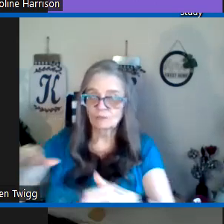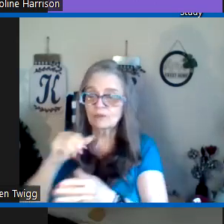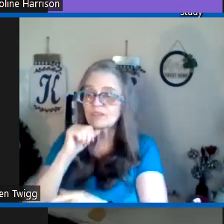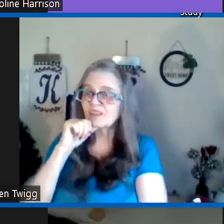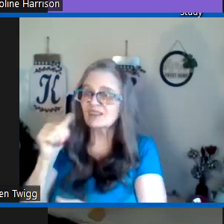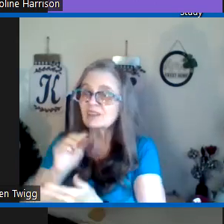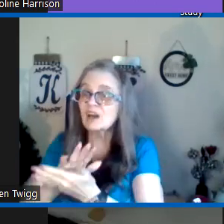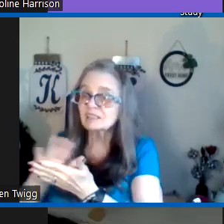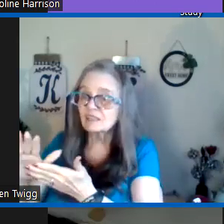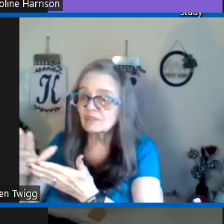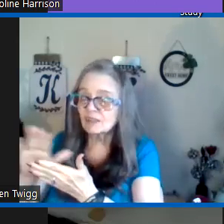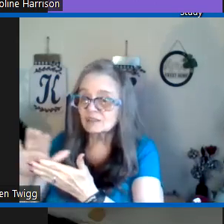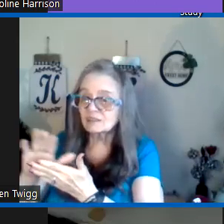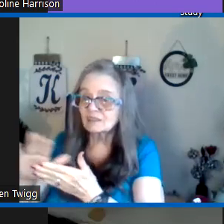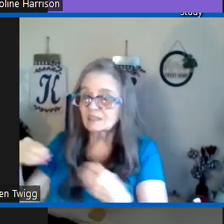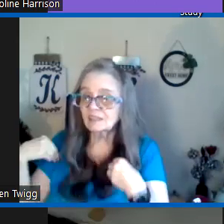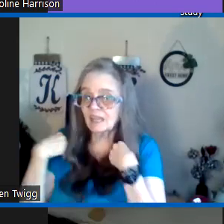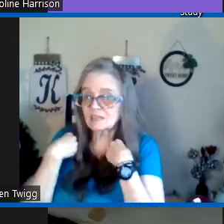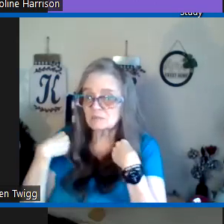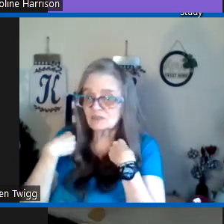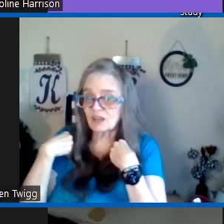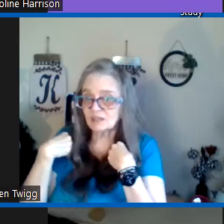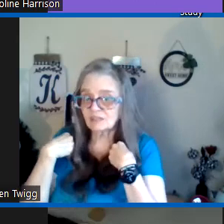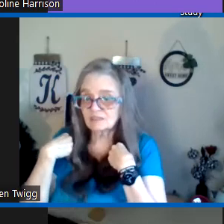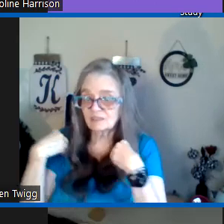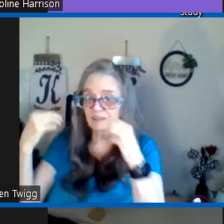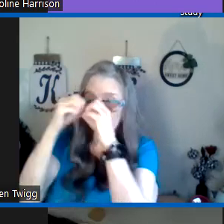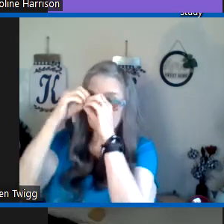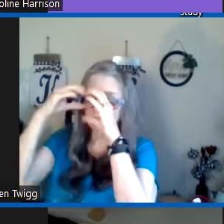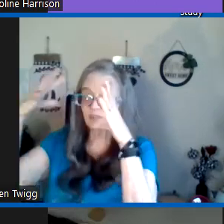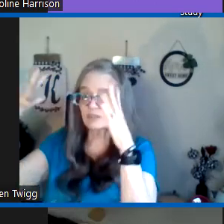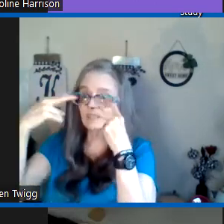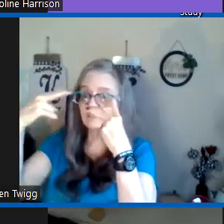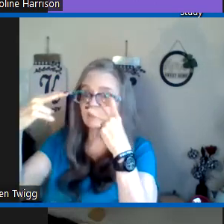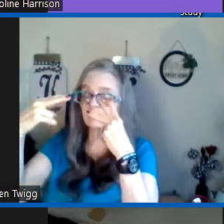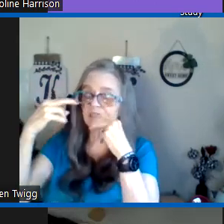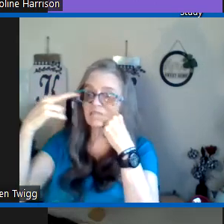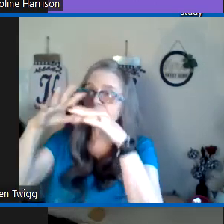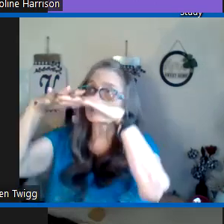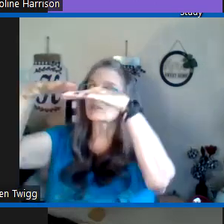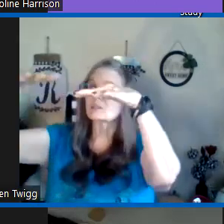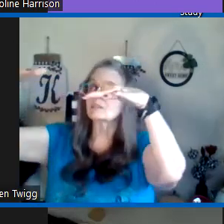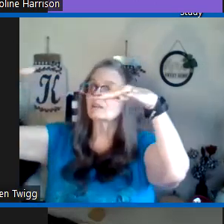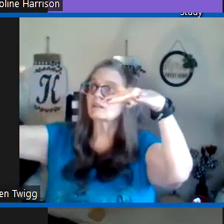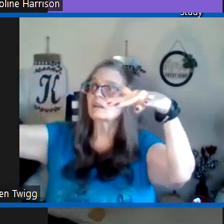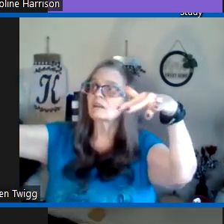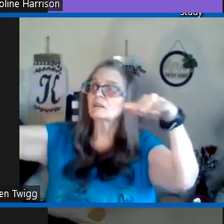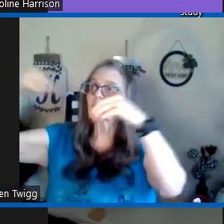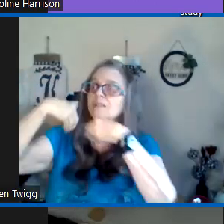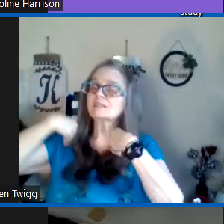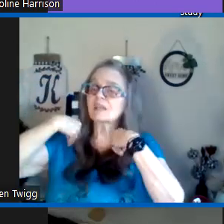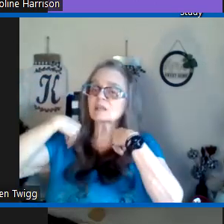with the not the unclean animals on it it was a vision that he saw he saw this sheep